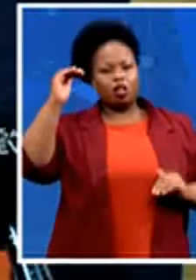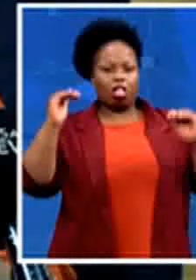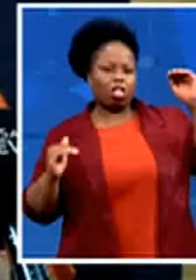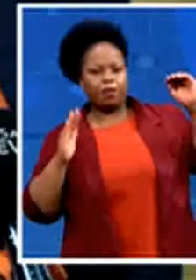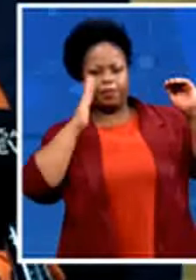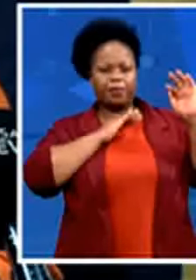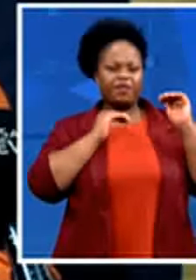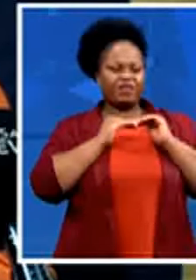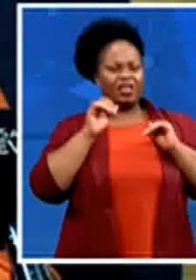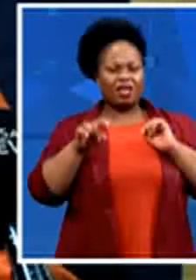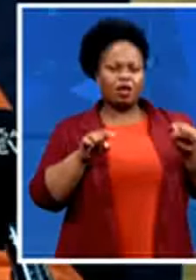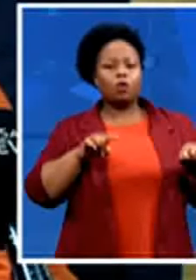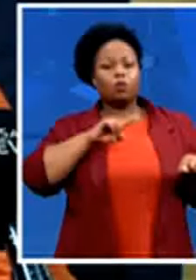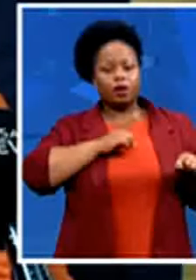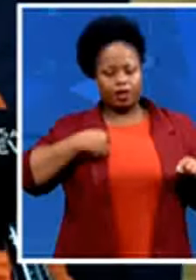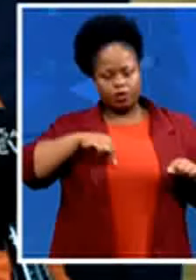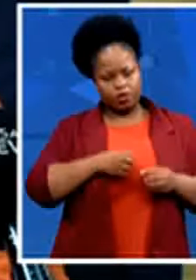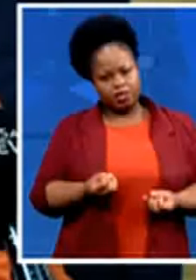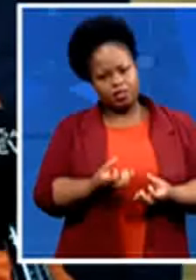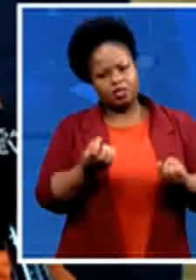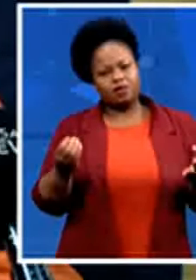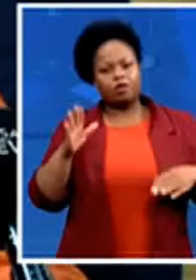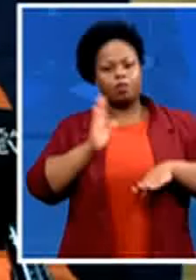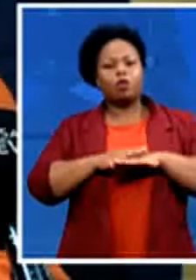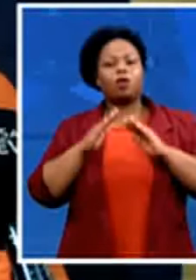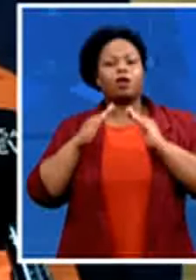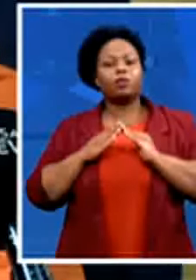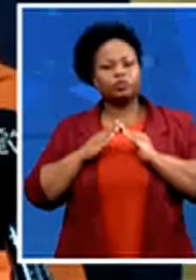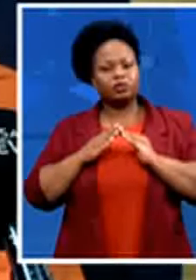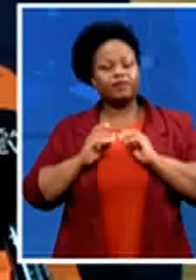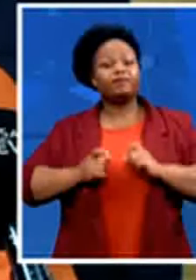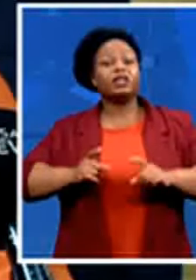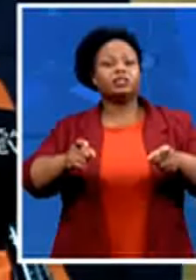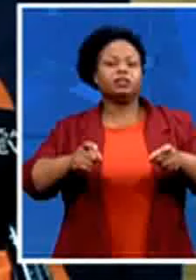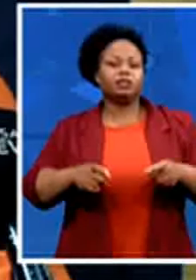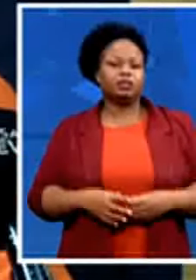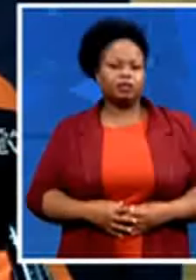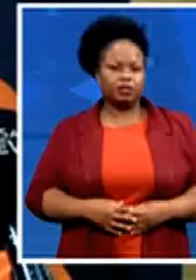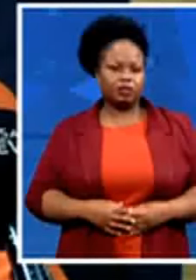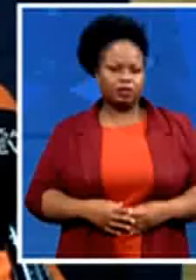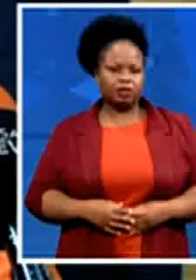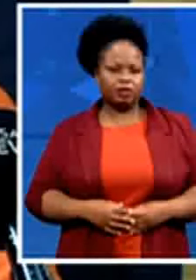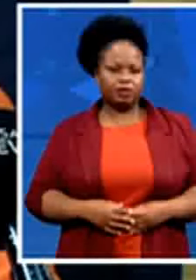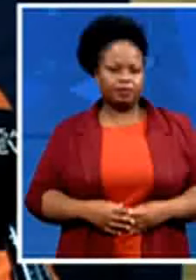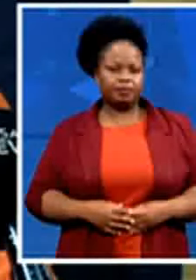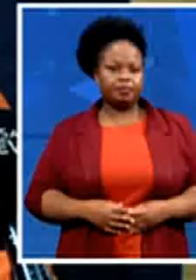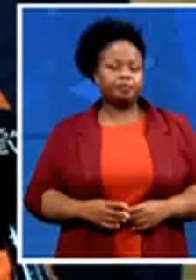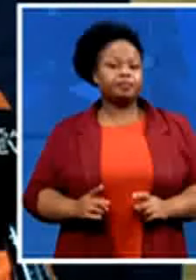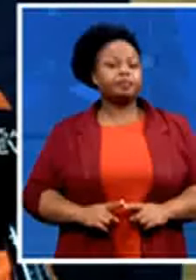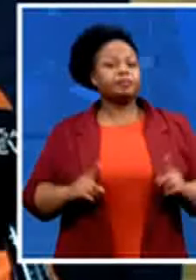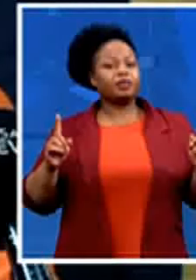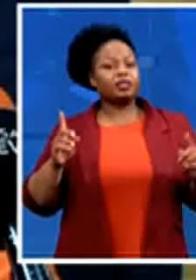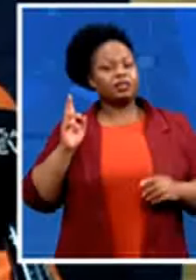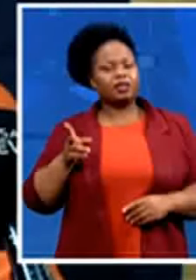and we have to deliver more housing faster but we also need solutions for families